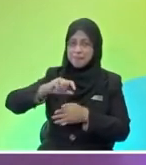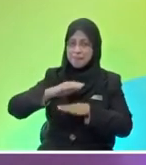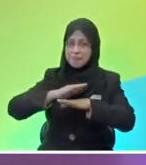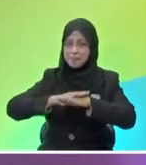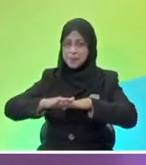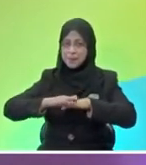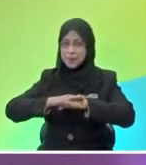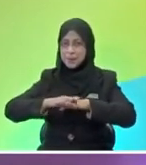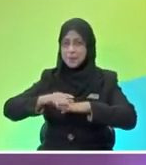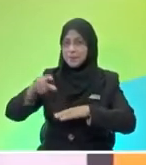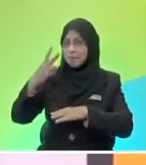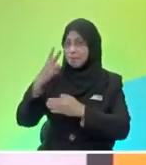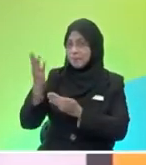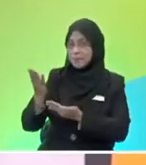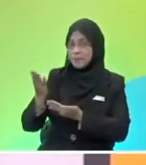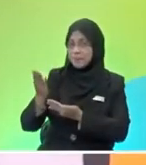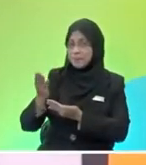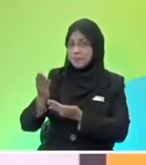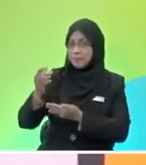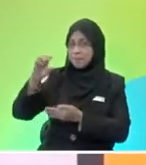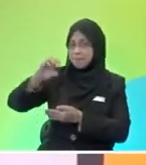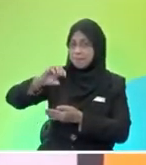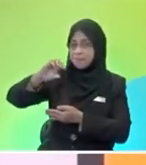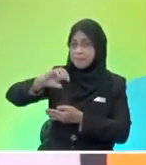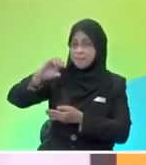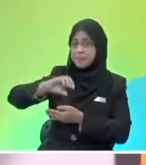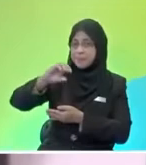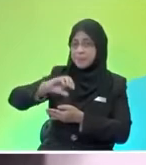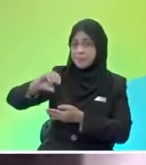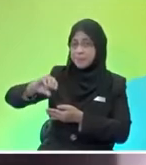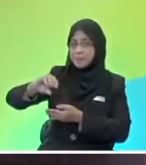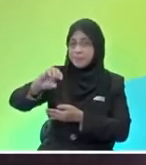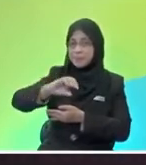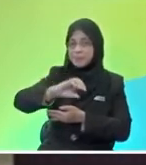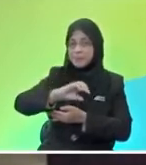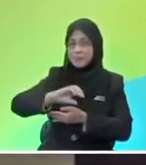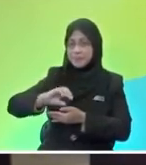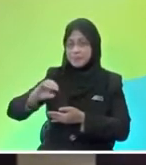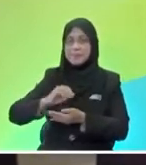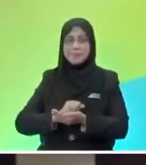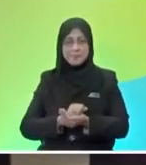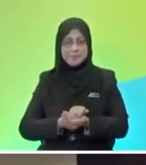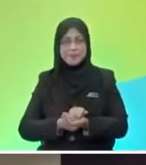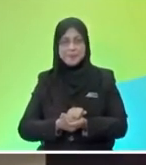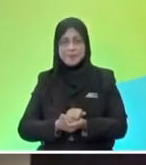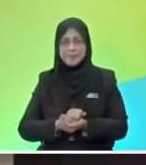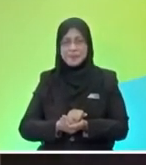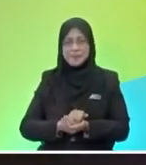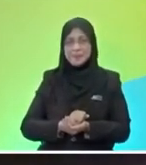just like that so we're putting a bit of a bit of powder yes okay so